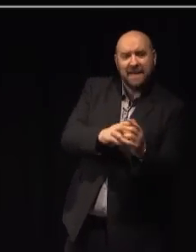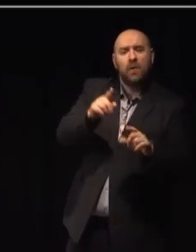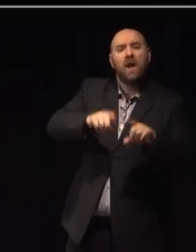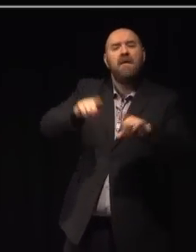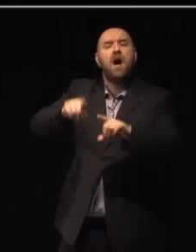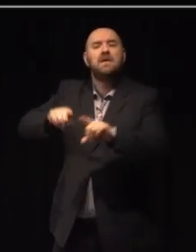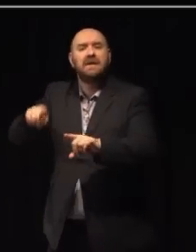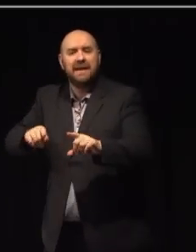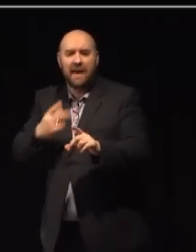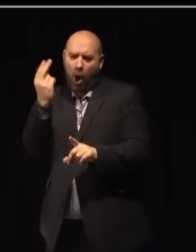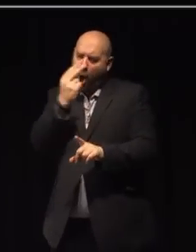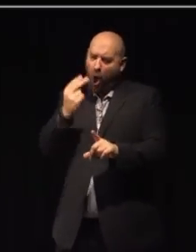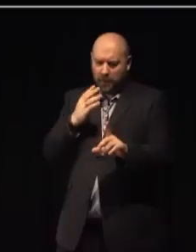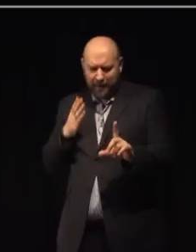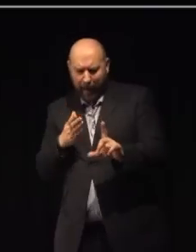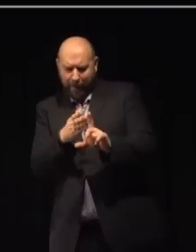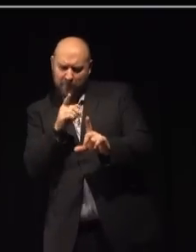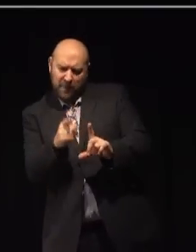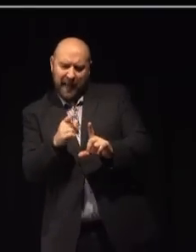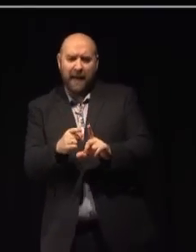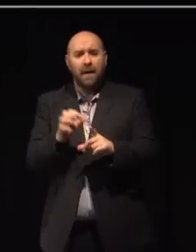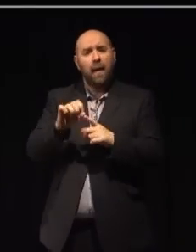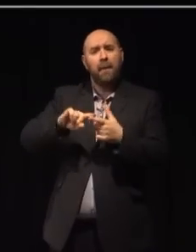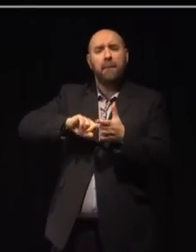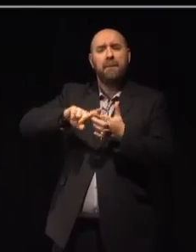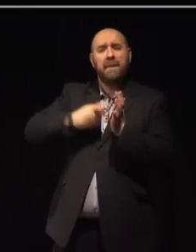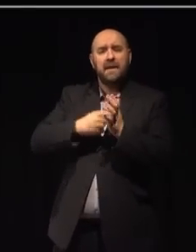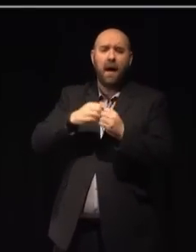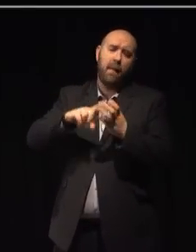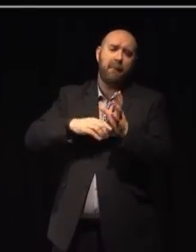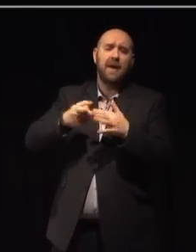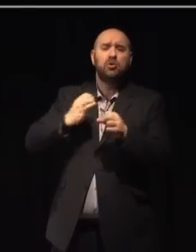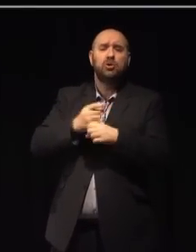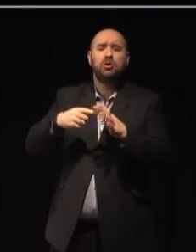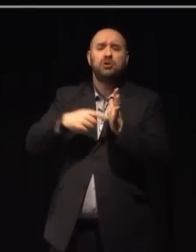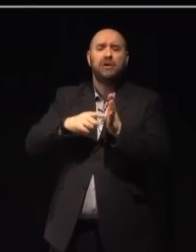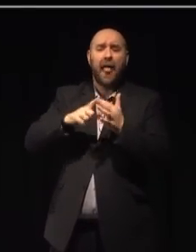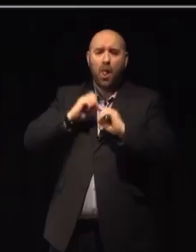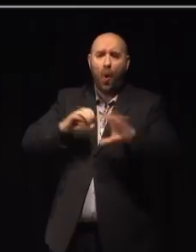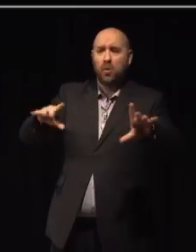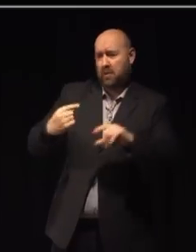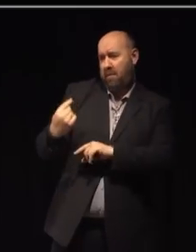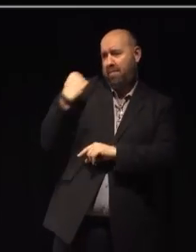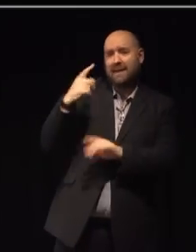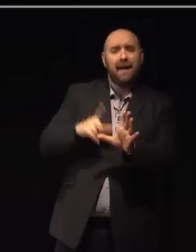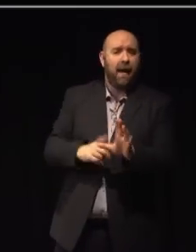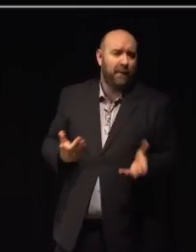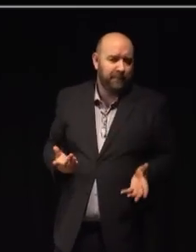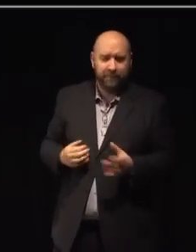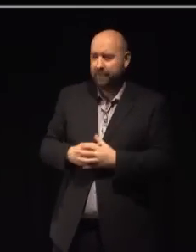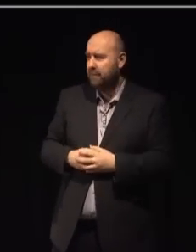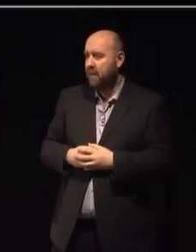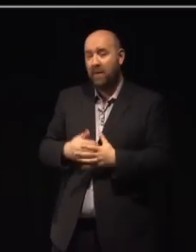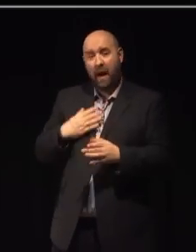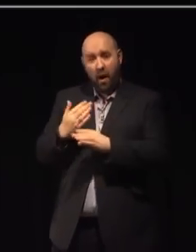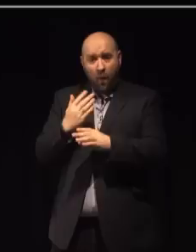-driven approach to diversity that our chair, Sir Peter Bazalgette, launched last autumn. But our work developing that national